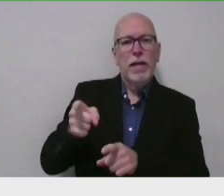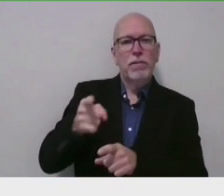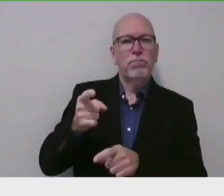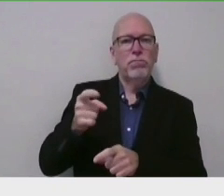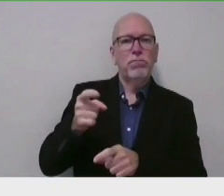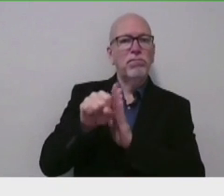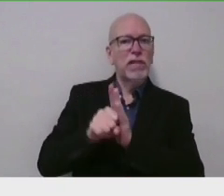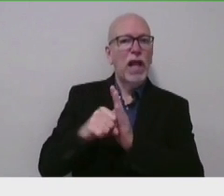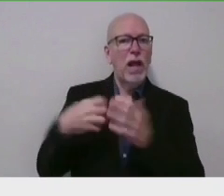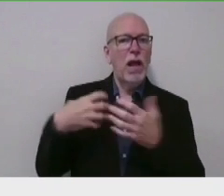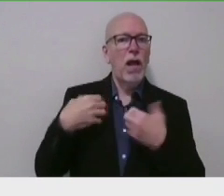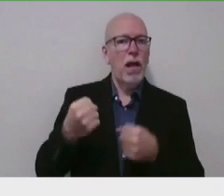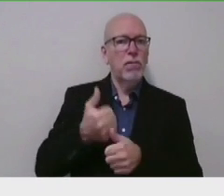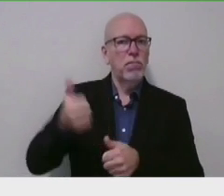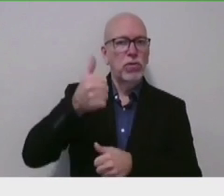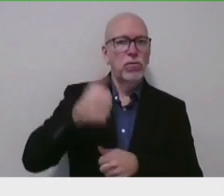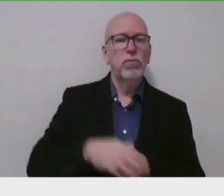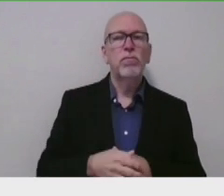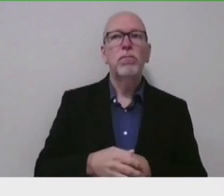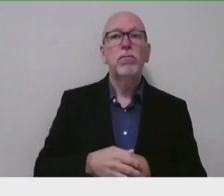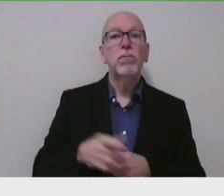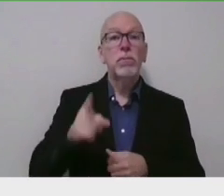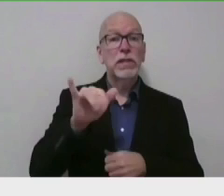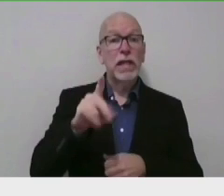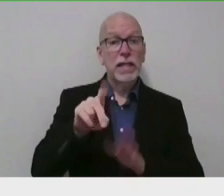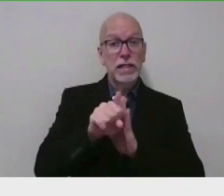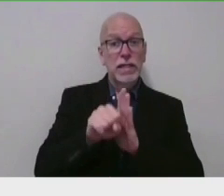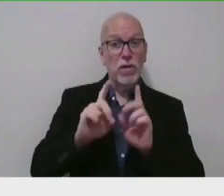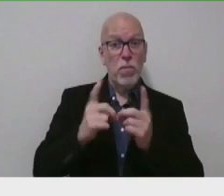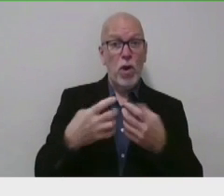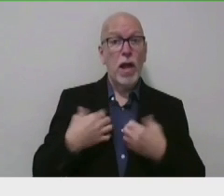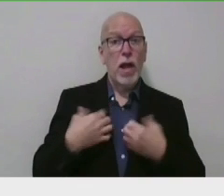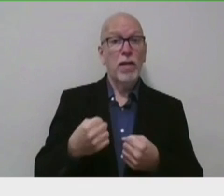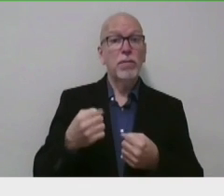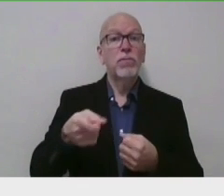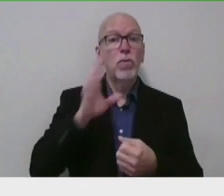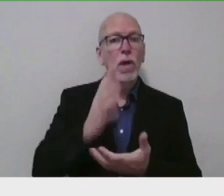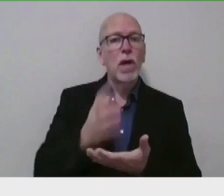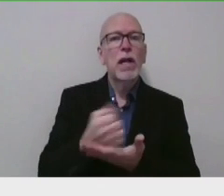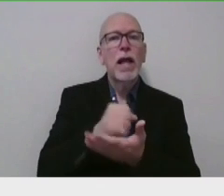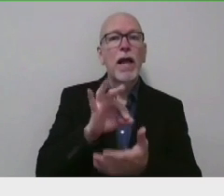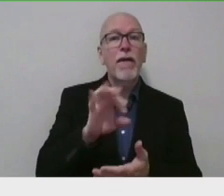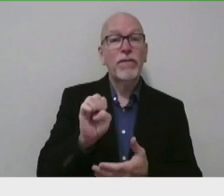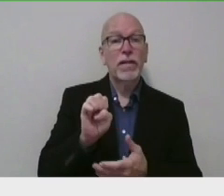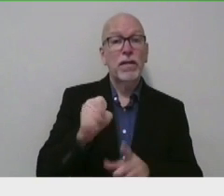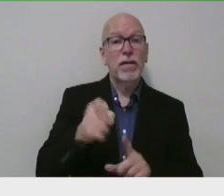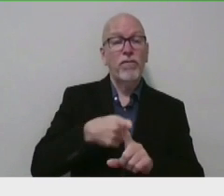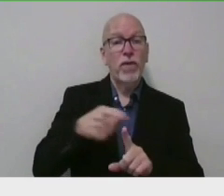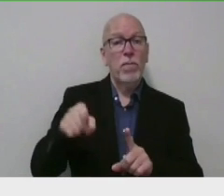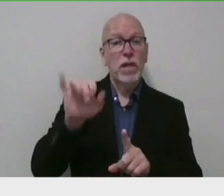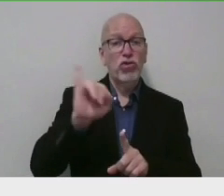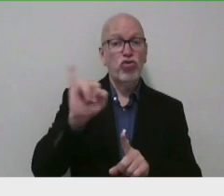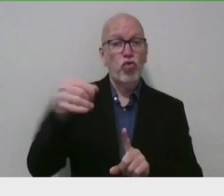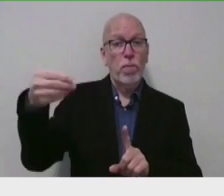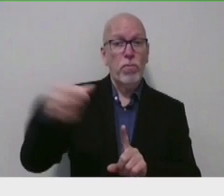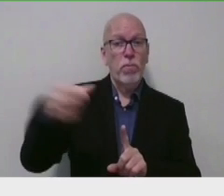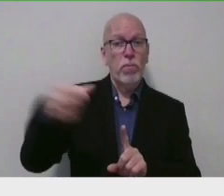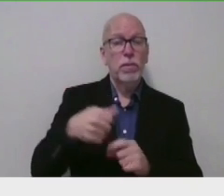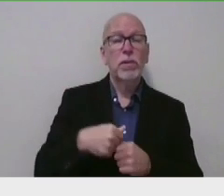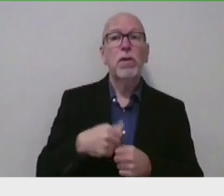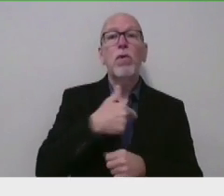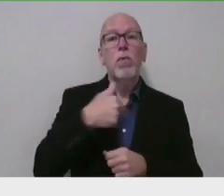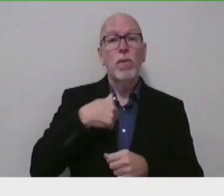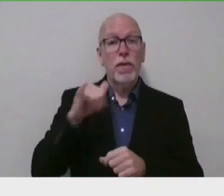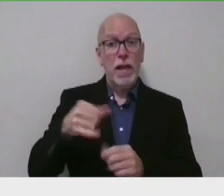Indiana Department of Health collects the administrative fee received from insurance reimbursement. We then grant